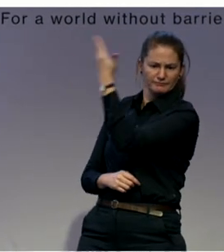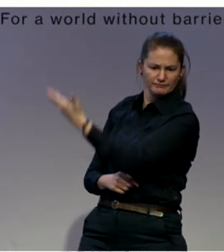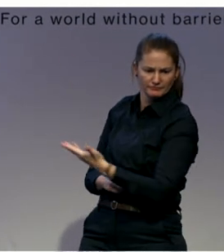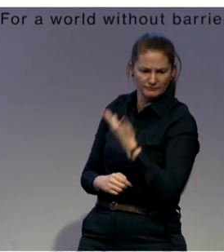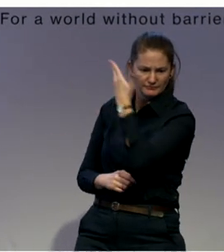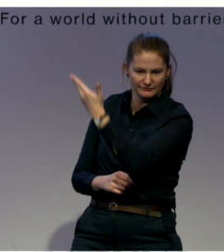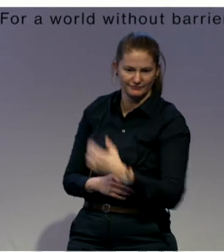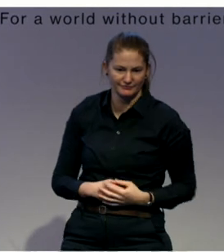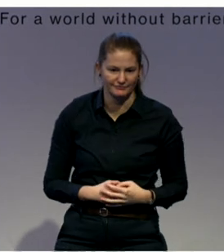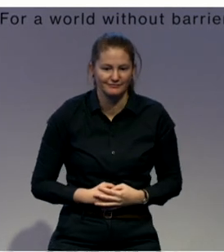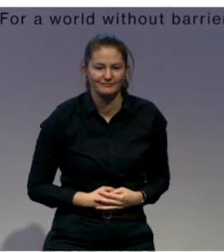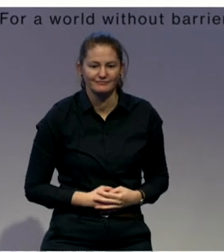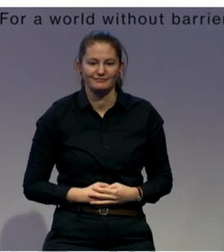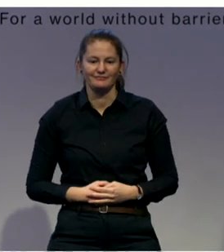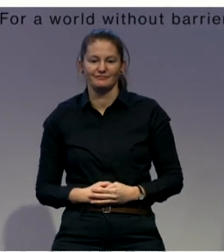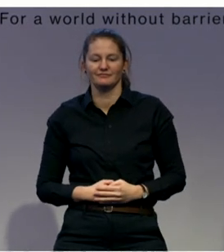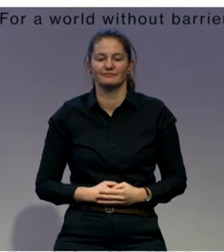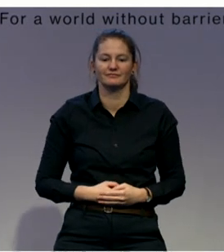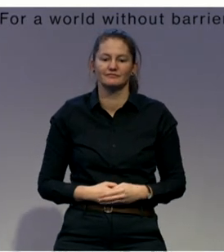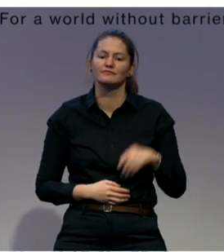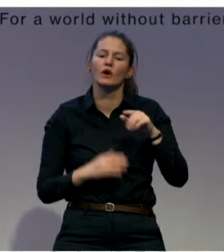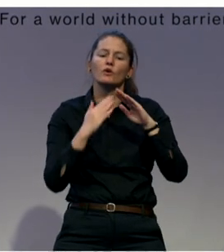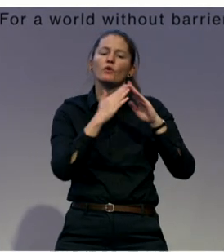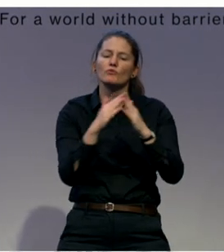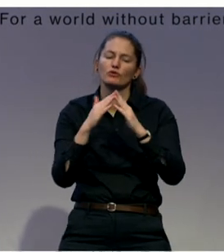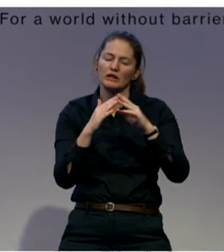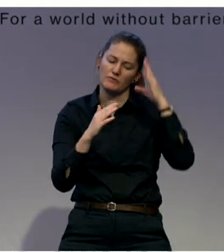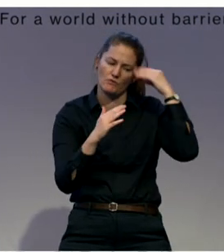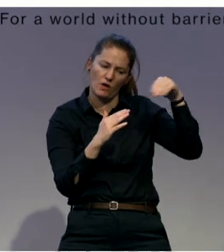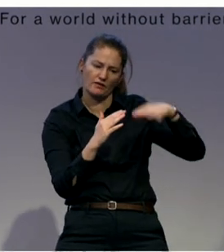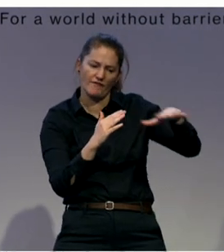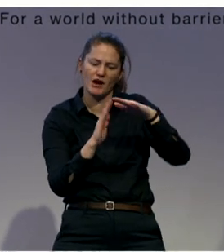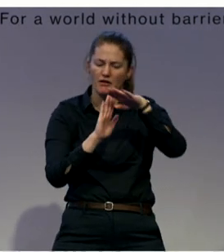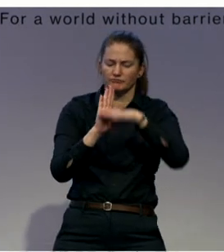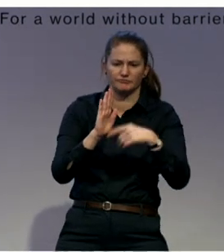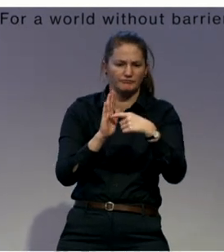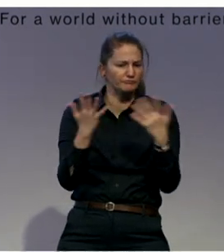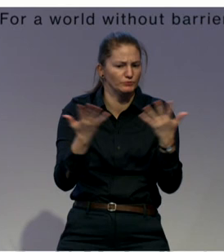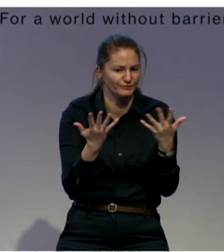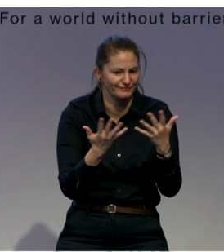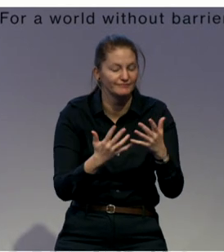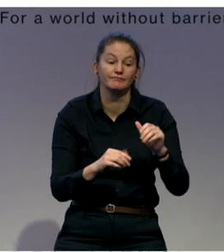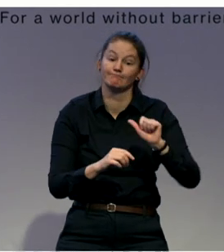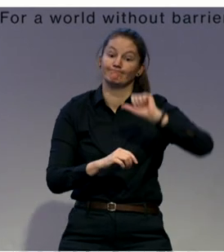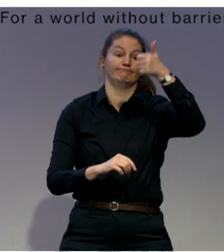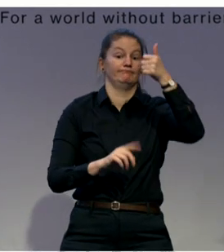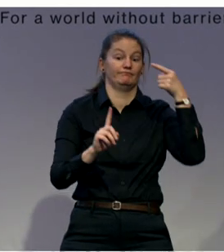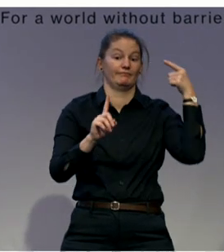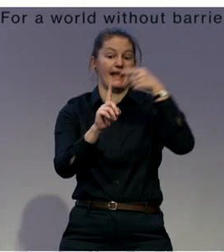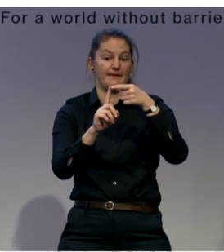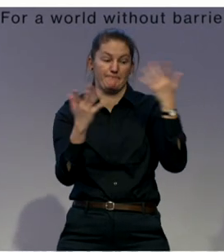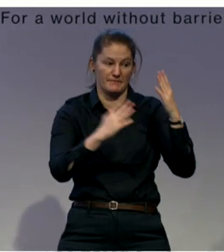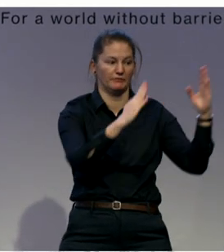institutionalization. And within the program Keystone Moldova is supporting people with intellectual and